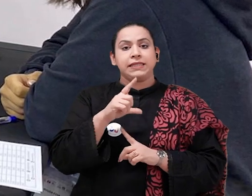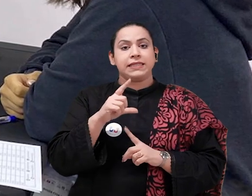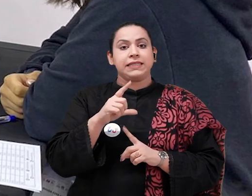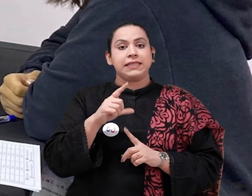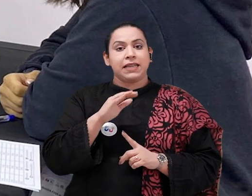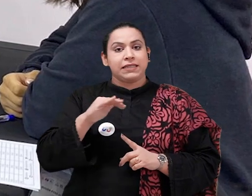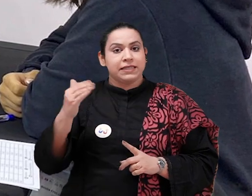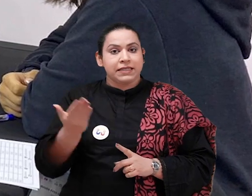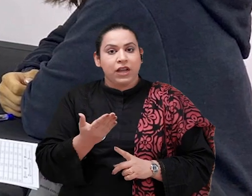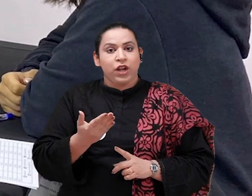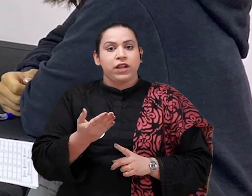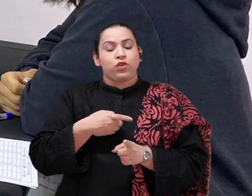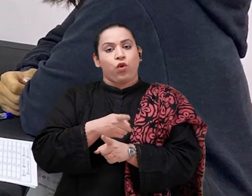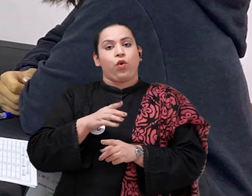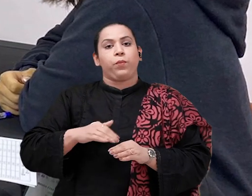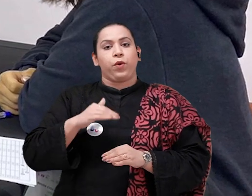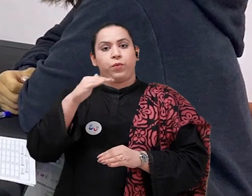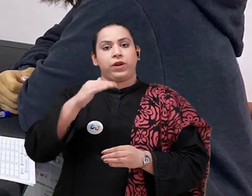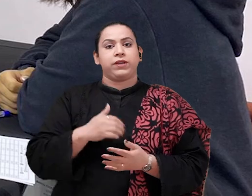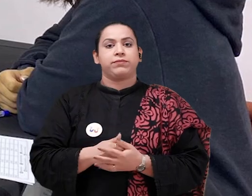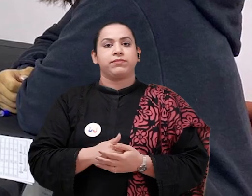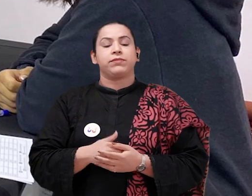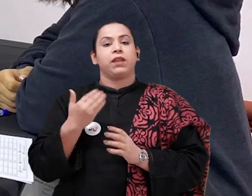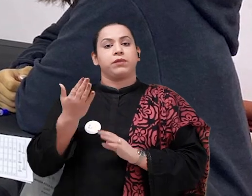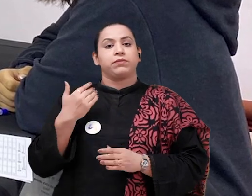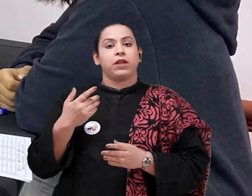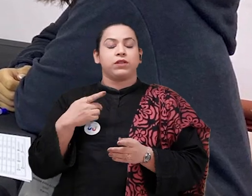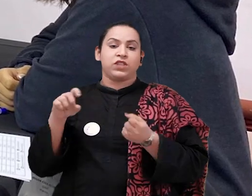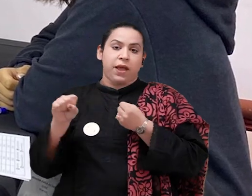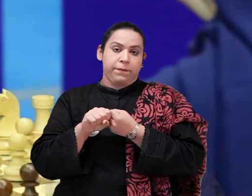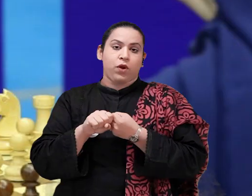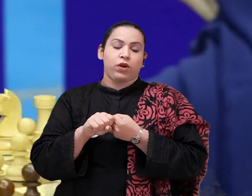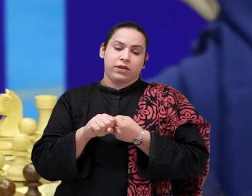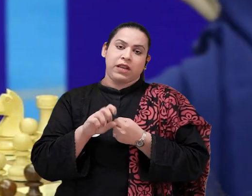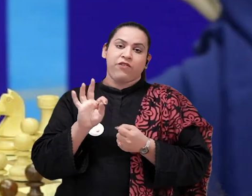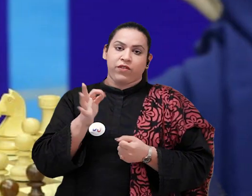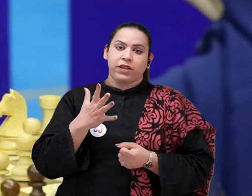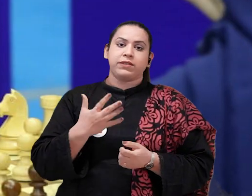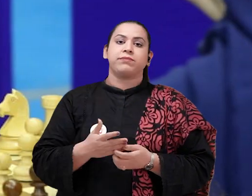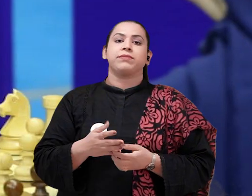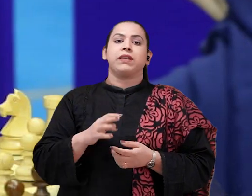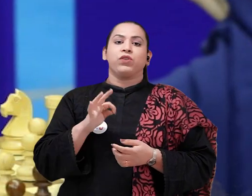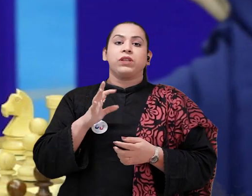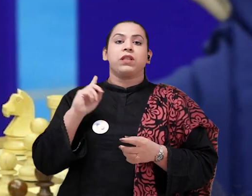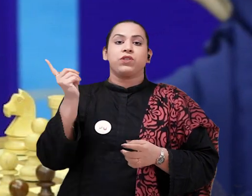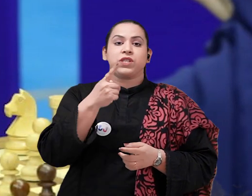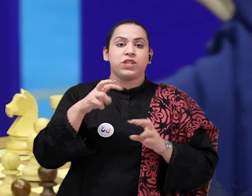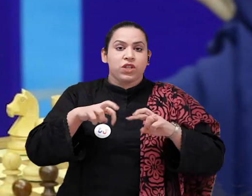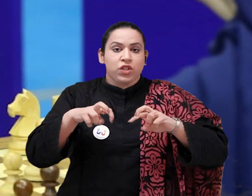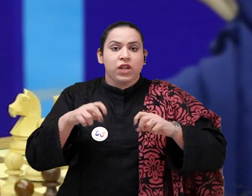promoting such people. And, they are helpful to such people.